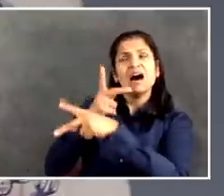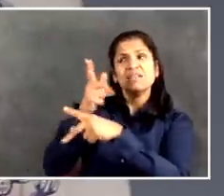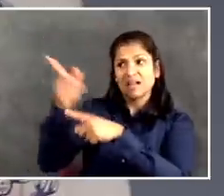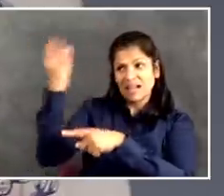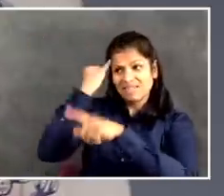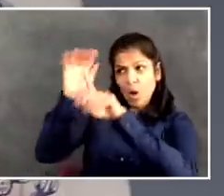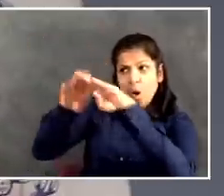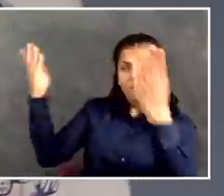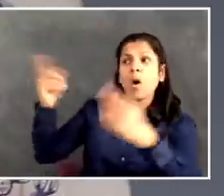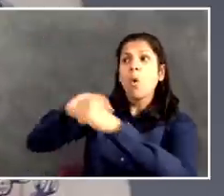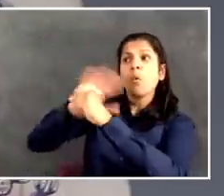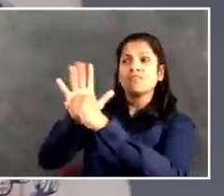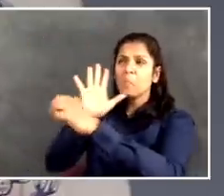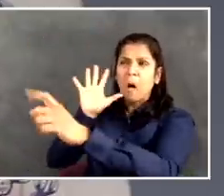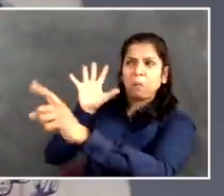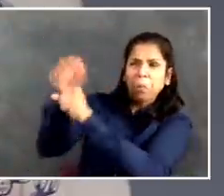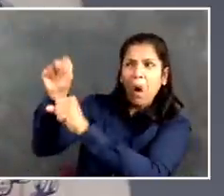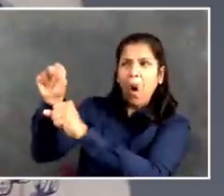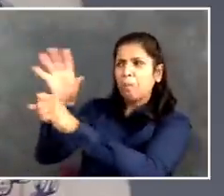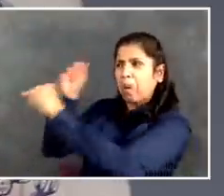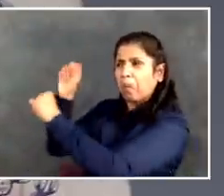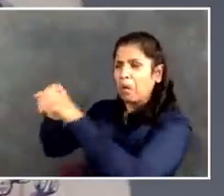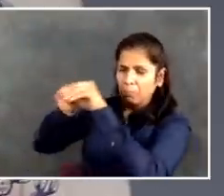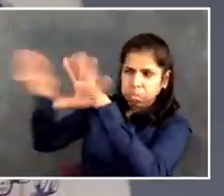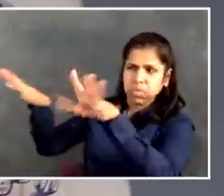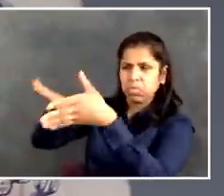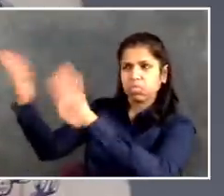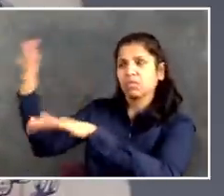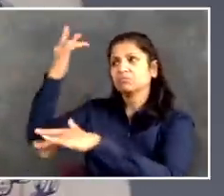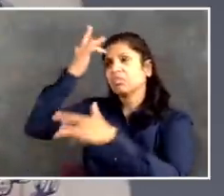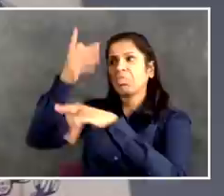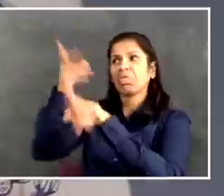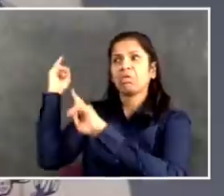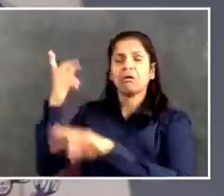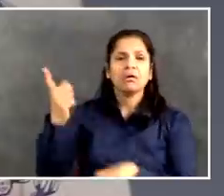Here, we're going to do it right, and we're going to look back and be glad we did.